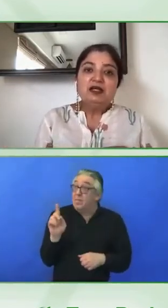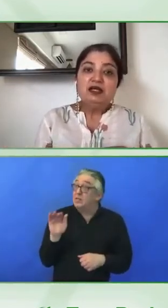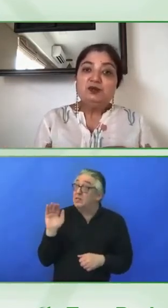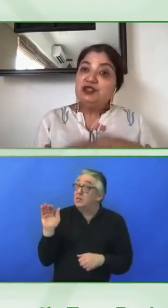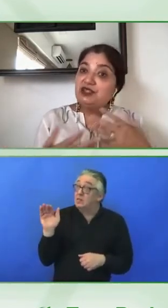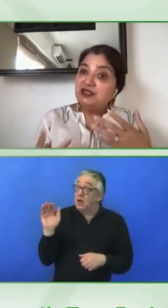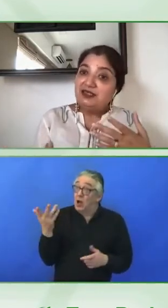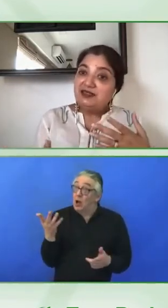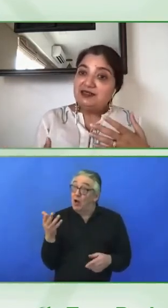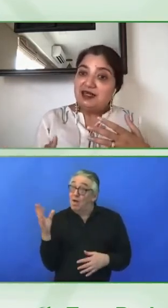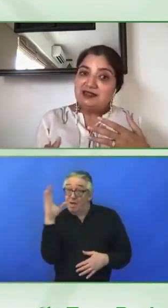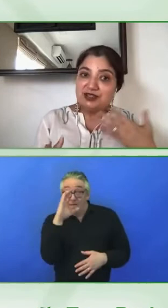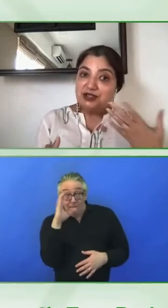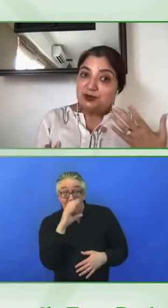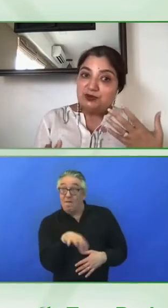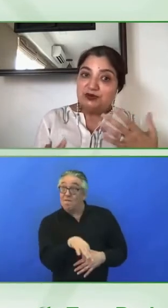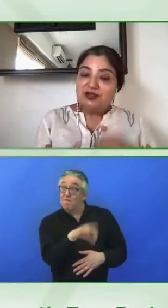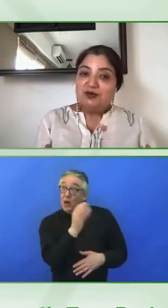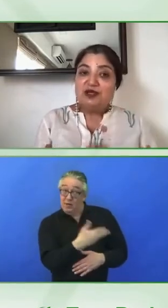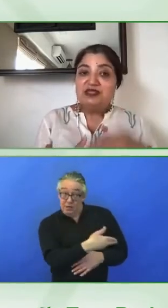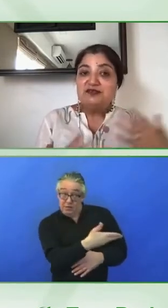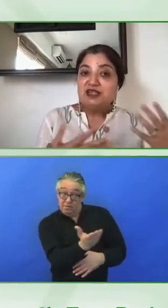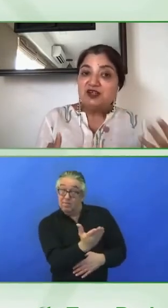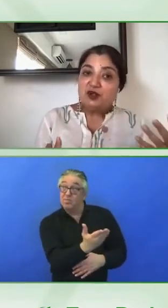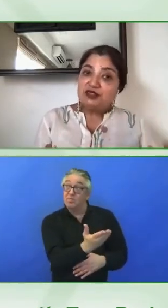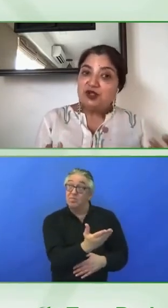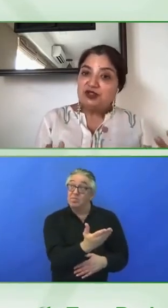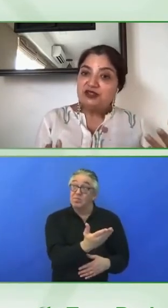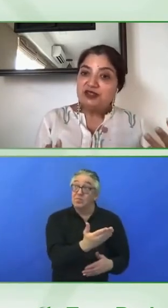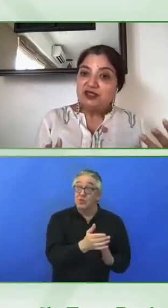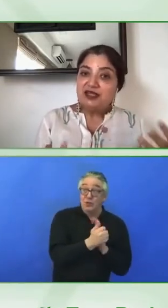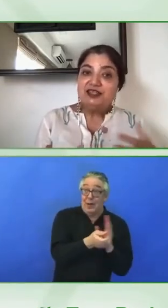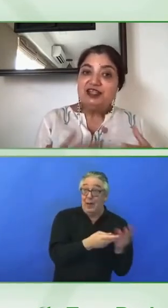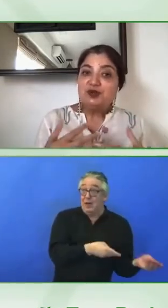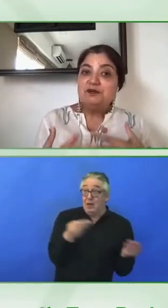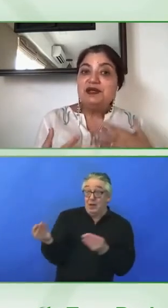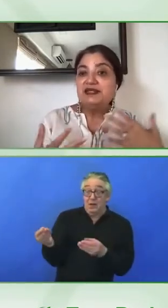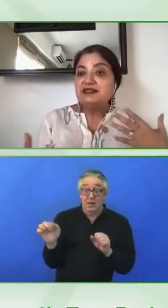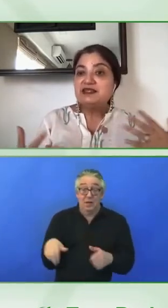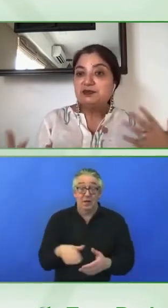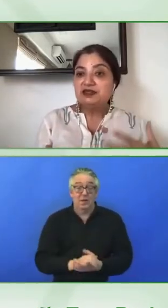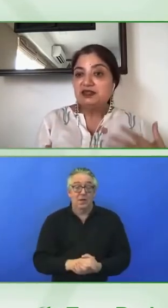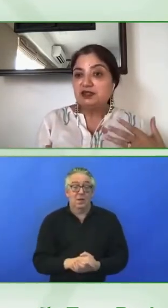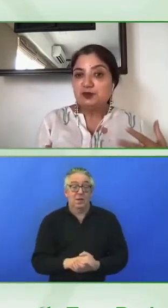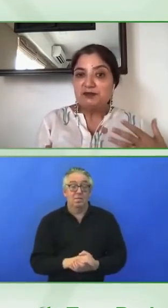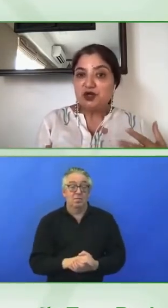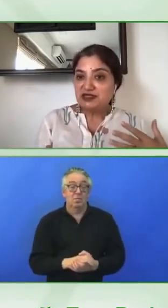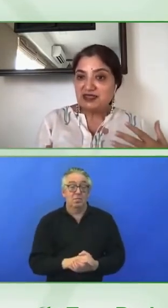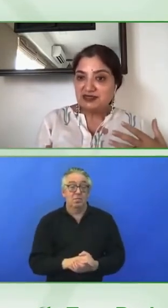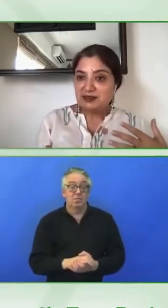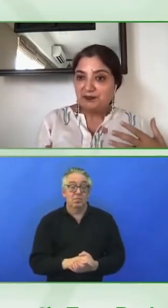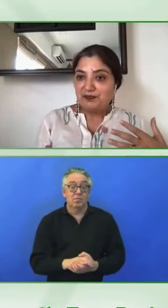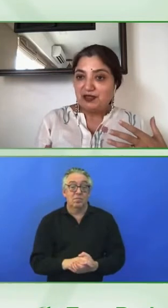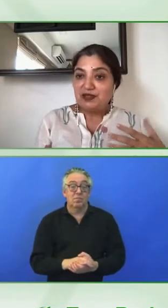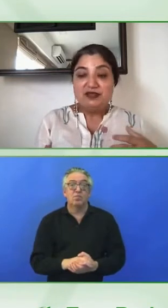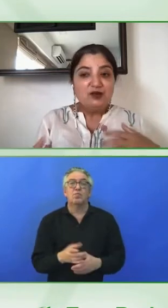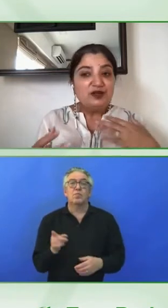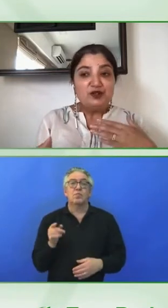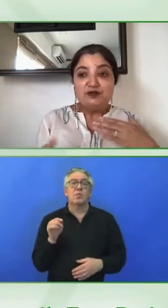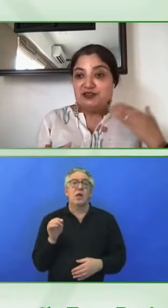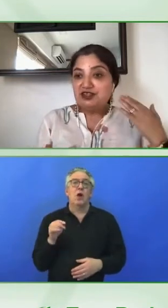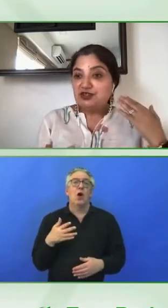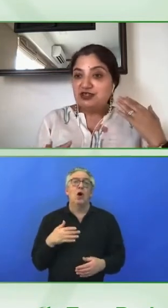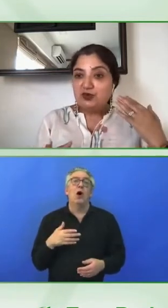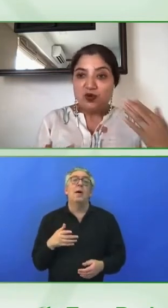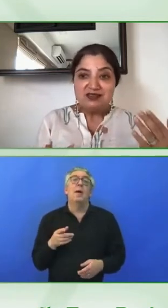which then leads us to once I've got an audit done, I need to embed accessibility into my process, right?